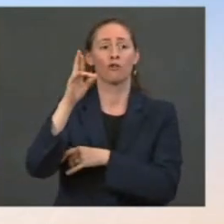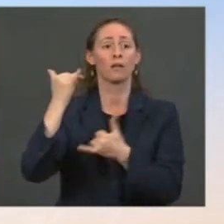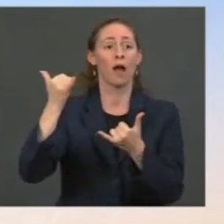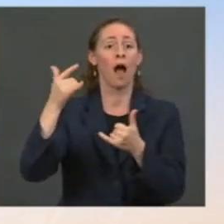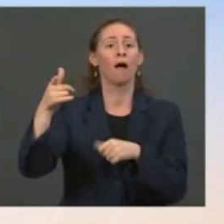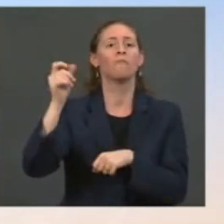to his representatives.